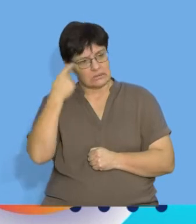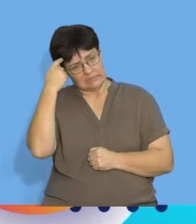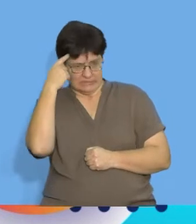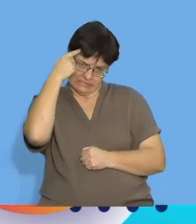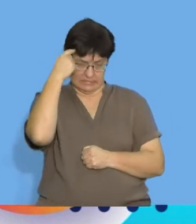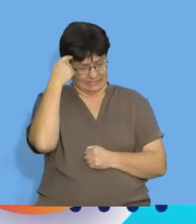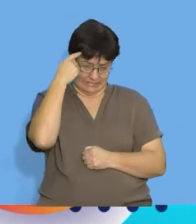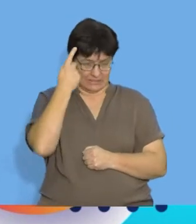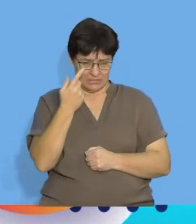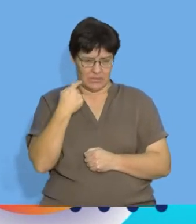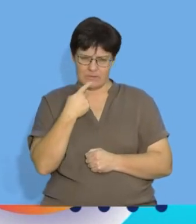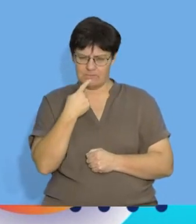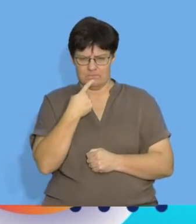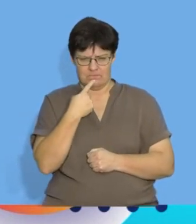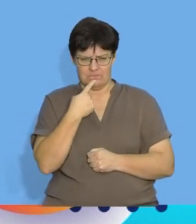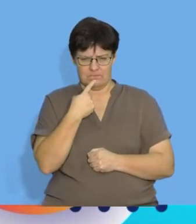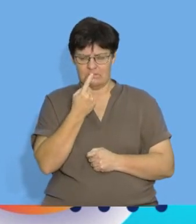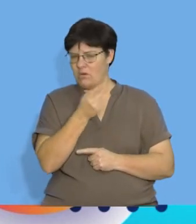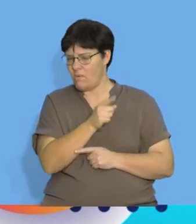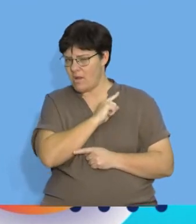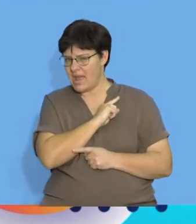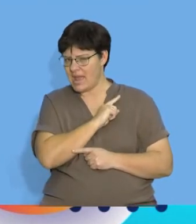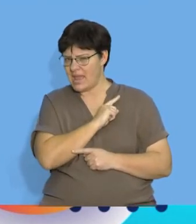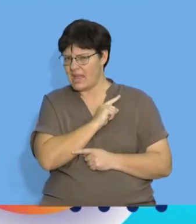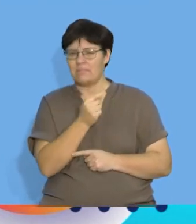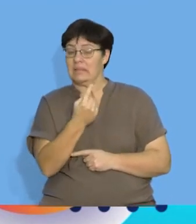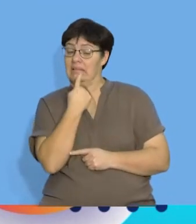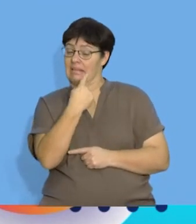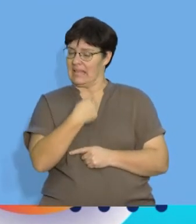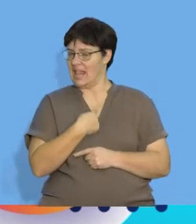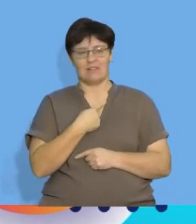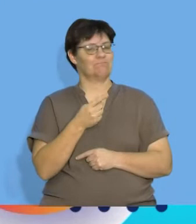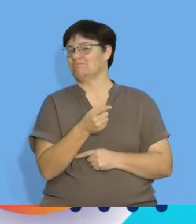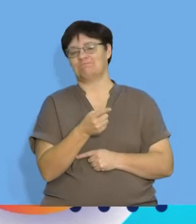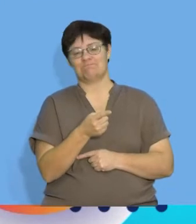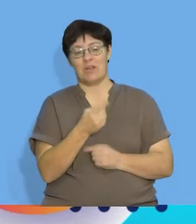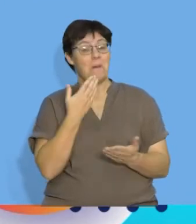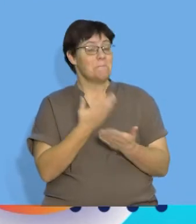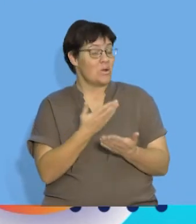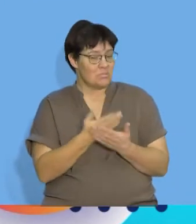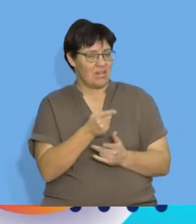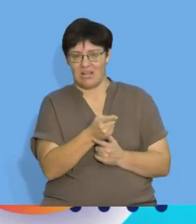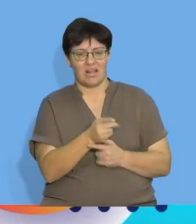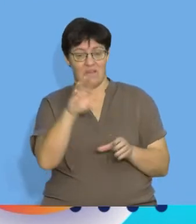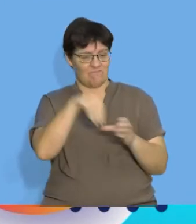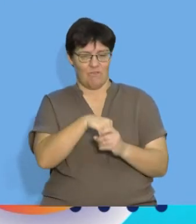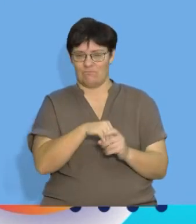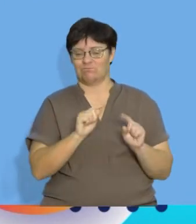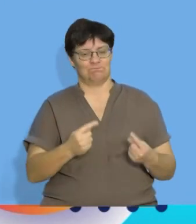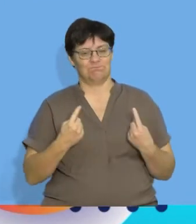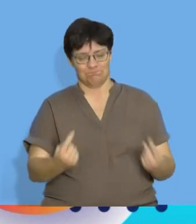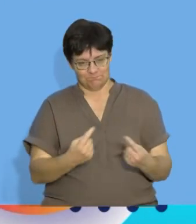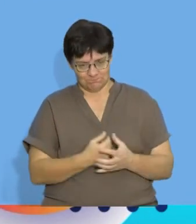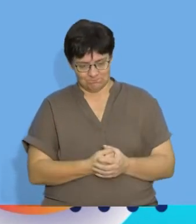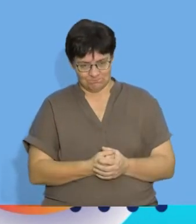some of our cogs turning in our heads, because this is actually kind of hinting at us that there is the possibility that it's not